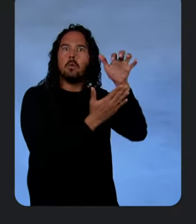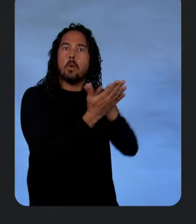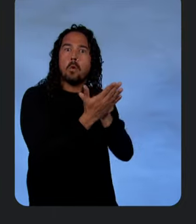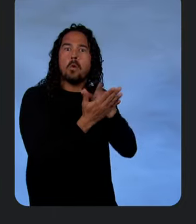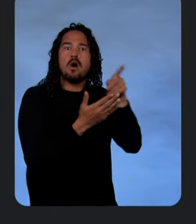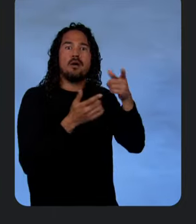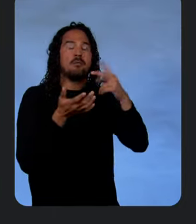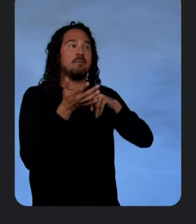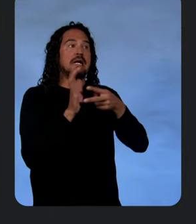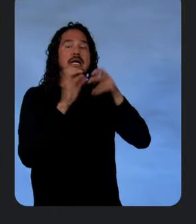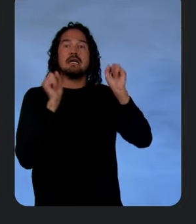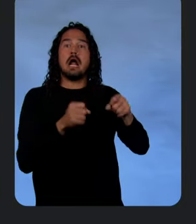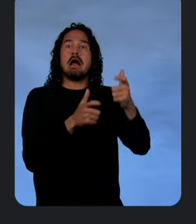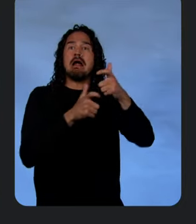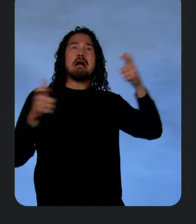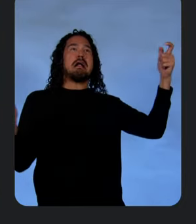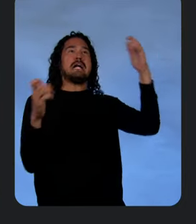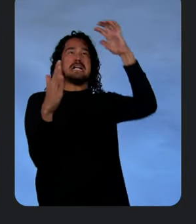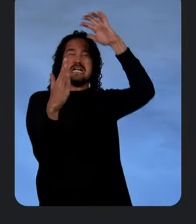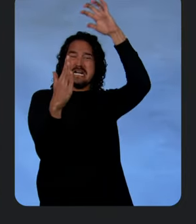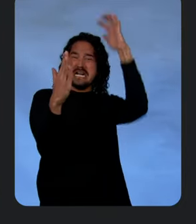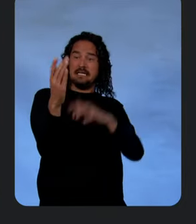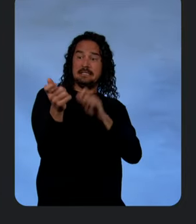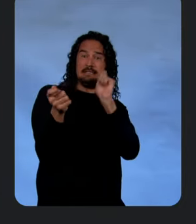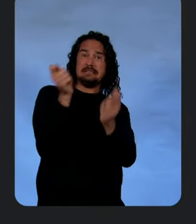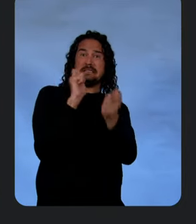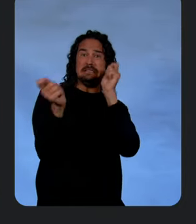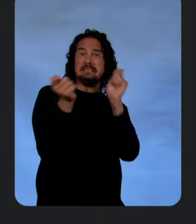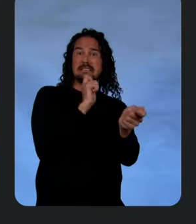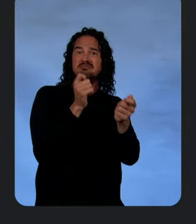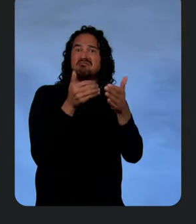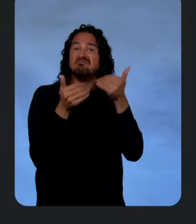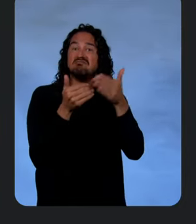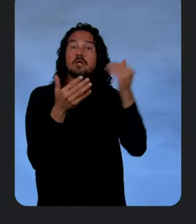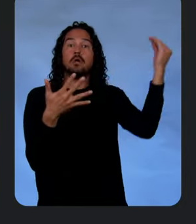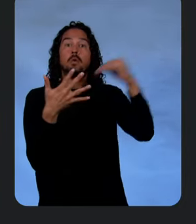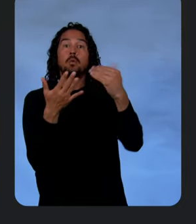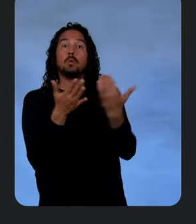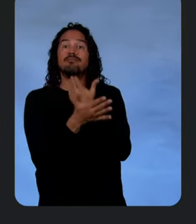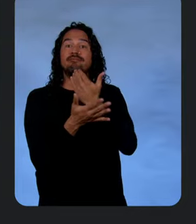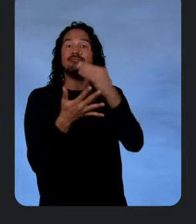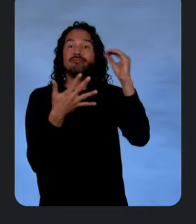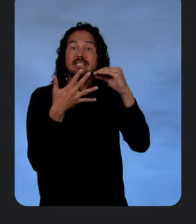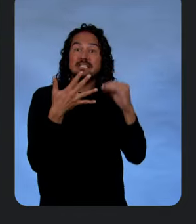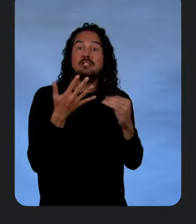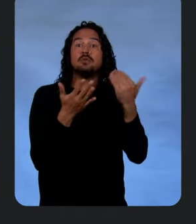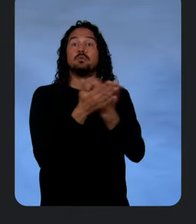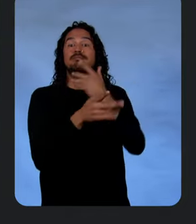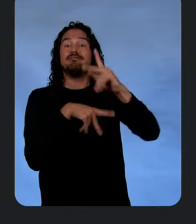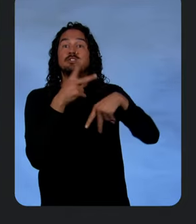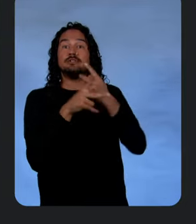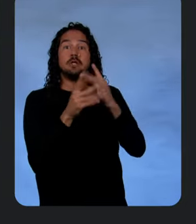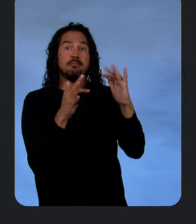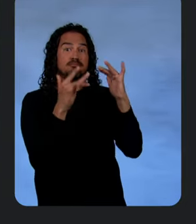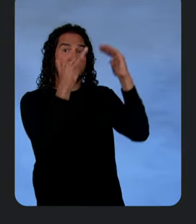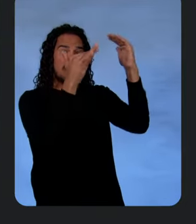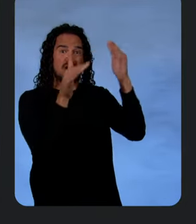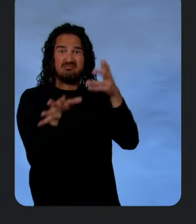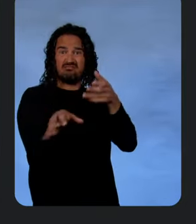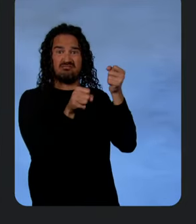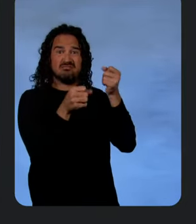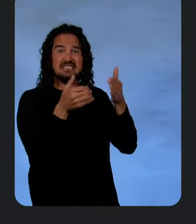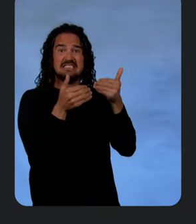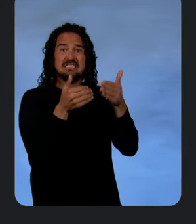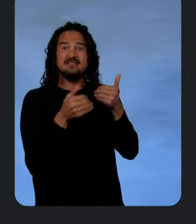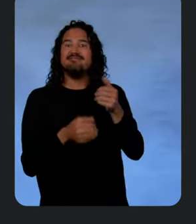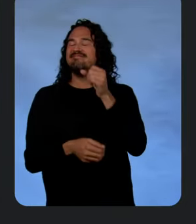base and add new features, do version upgrades, even comprehensive code reviews. It makes it all much better. Yep, exactly. And you'll see Code